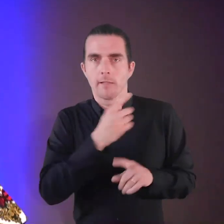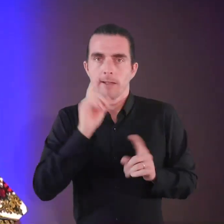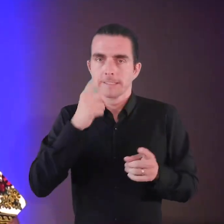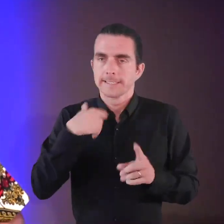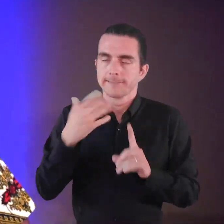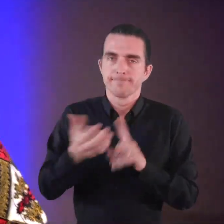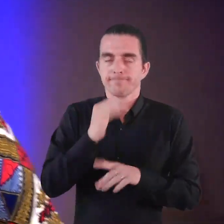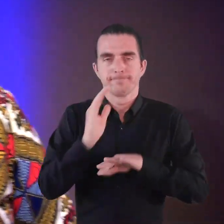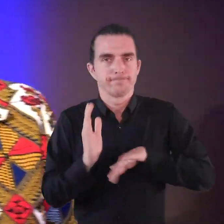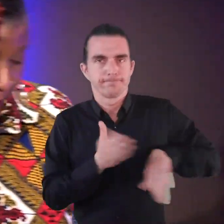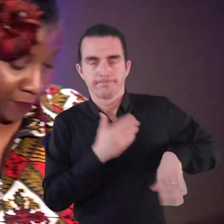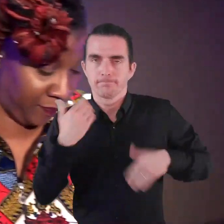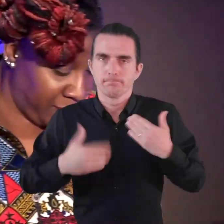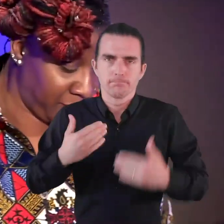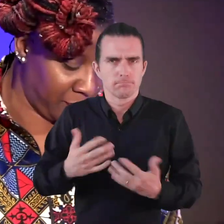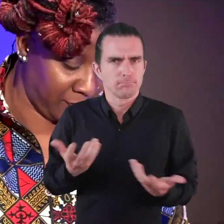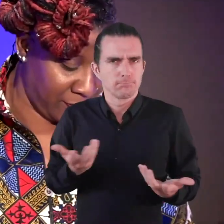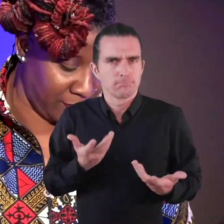pushed behind?